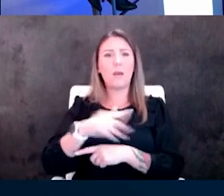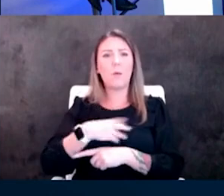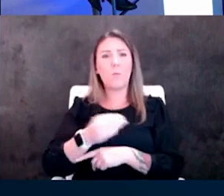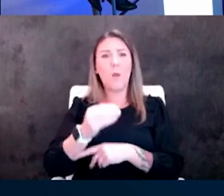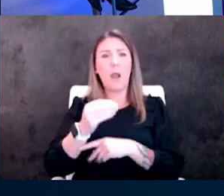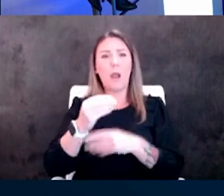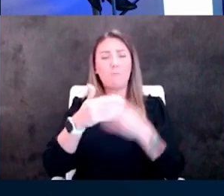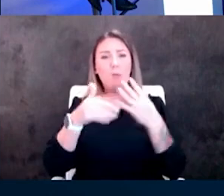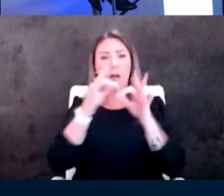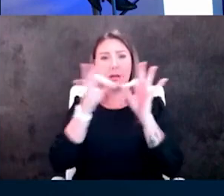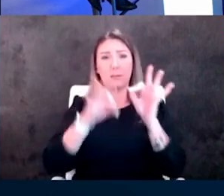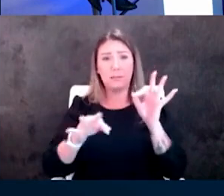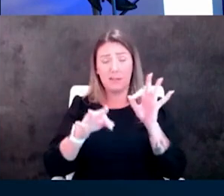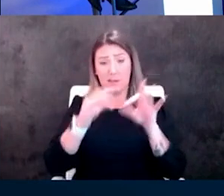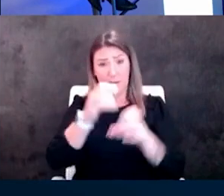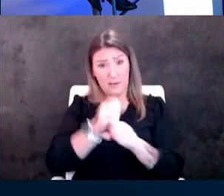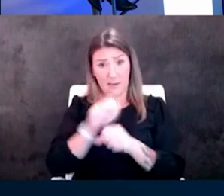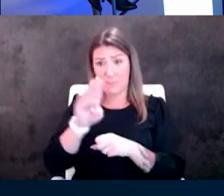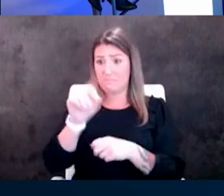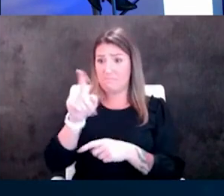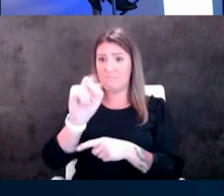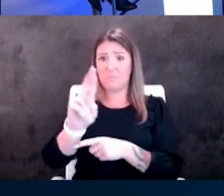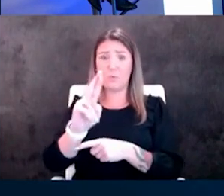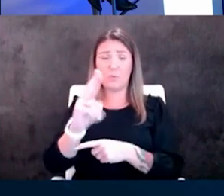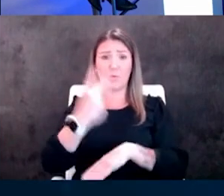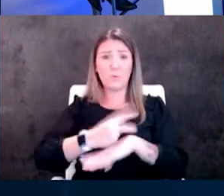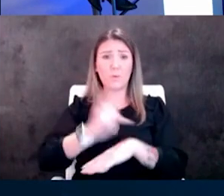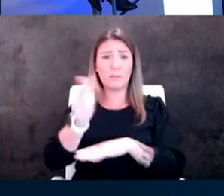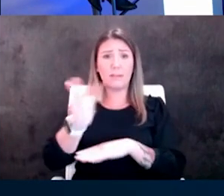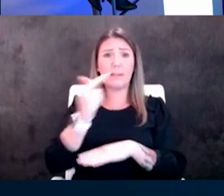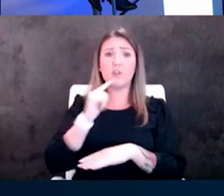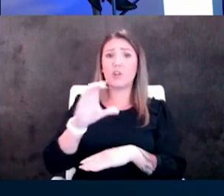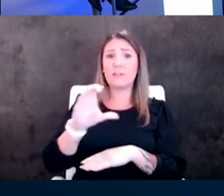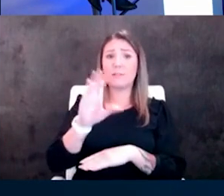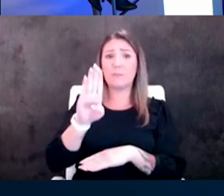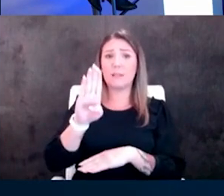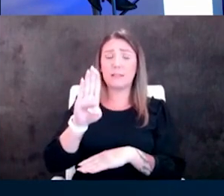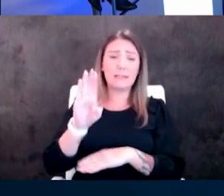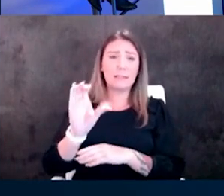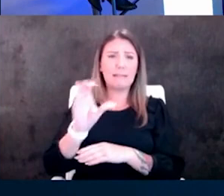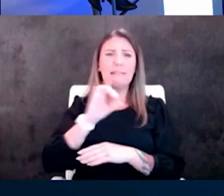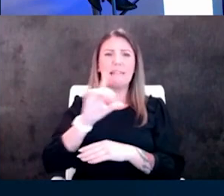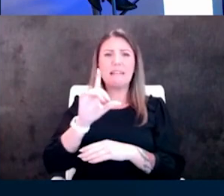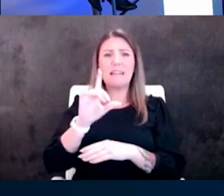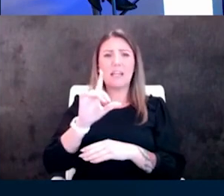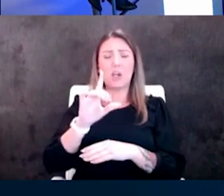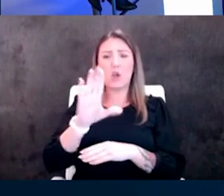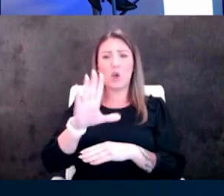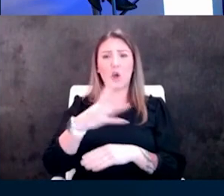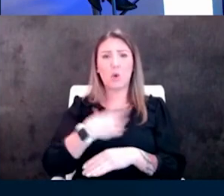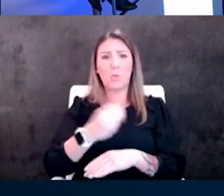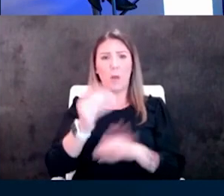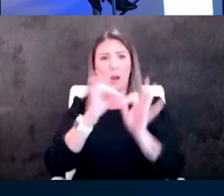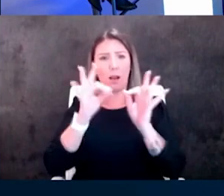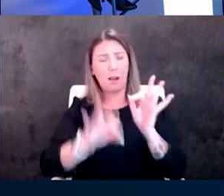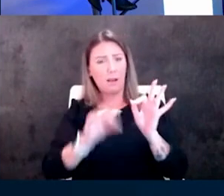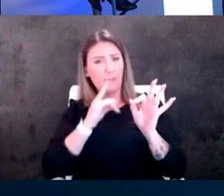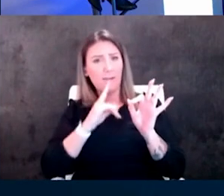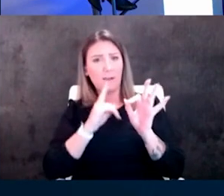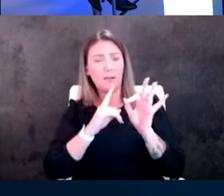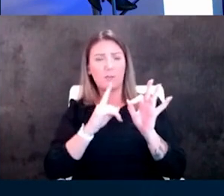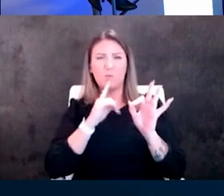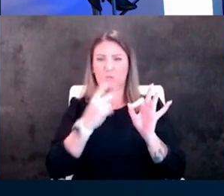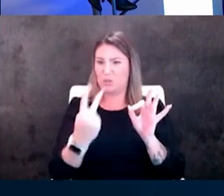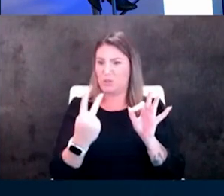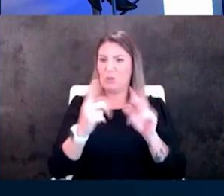she's got her booster and then two days later had her cbc done and her white blood count was two she said she wouldn't change that she got the booster she's glad